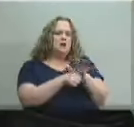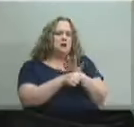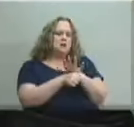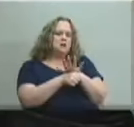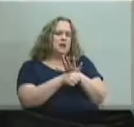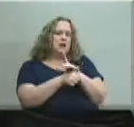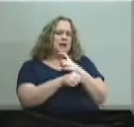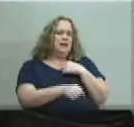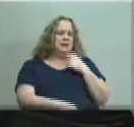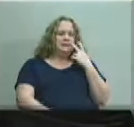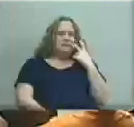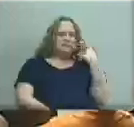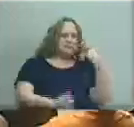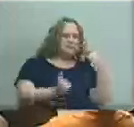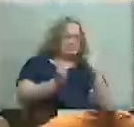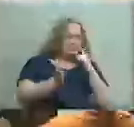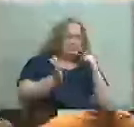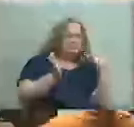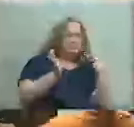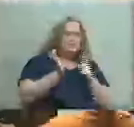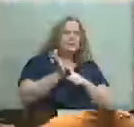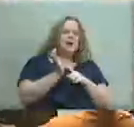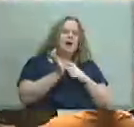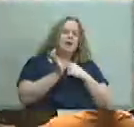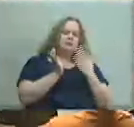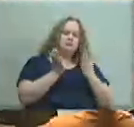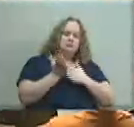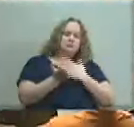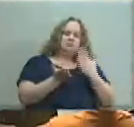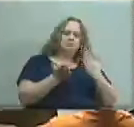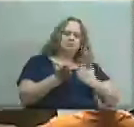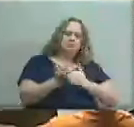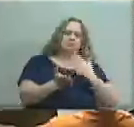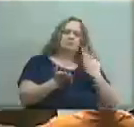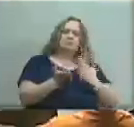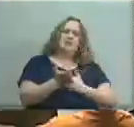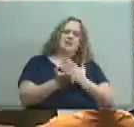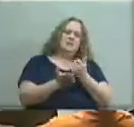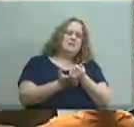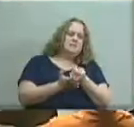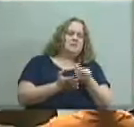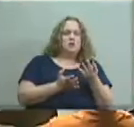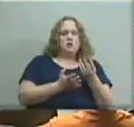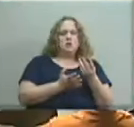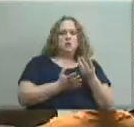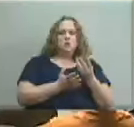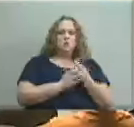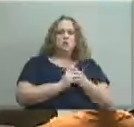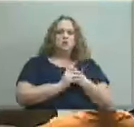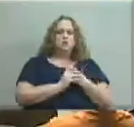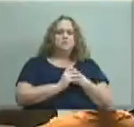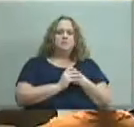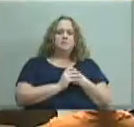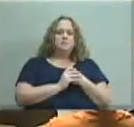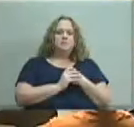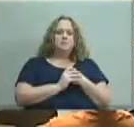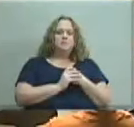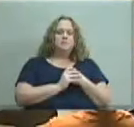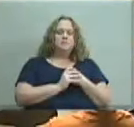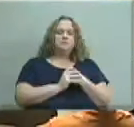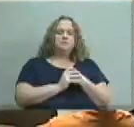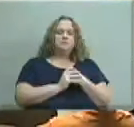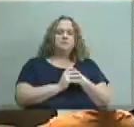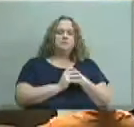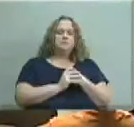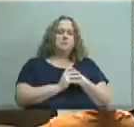i saw in here before and i think we went through a few of them we all named a few of those things have you um